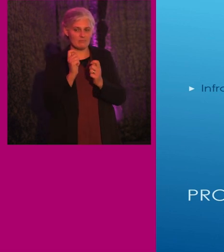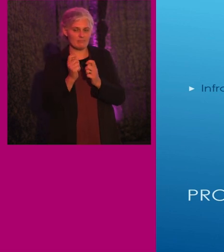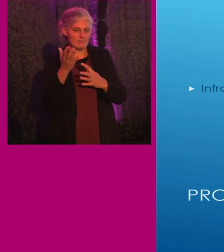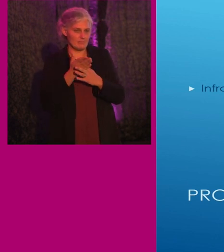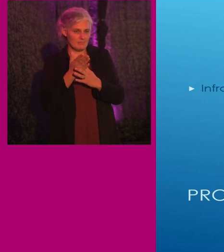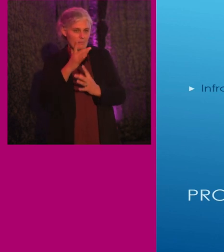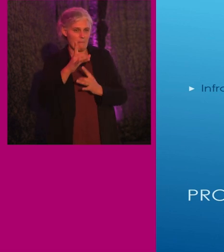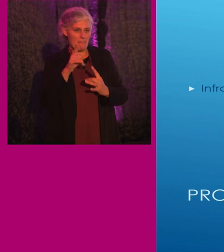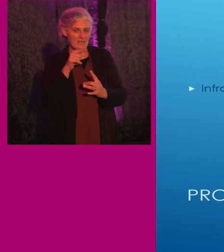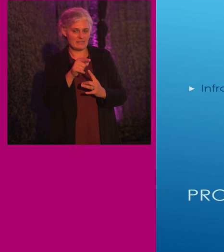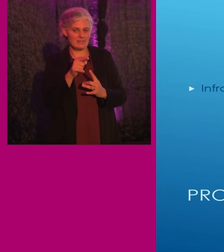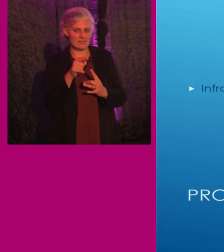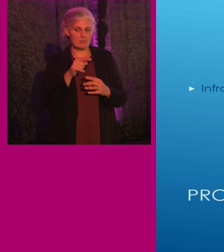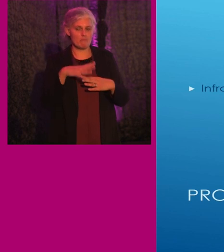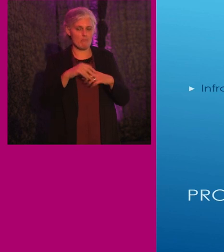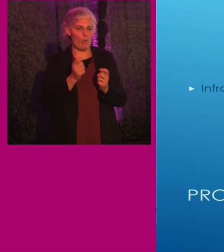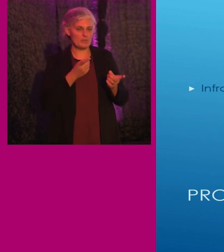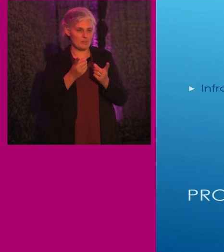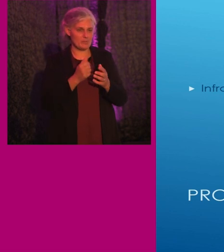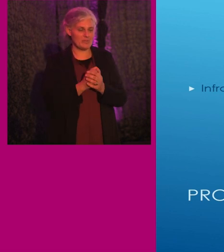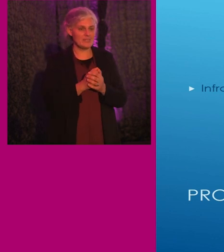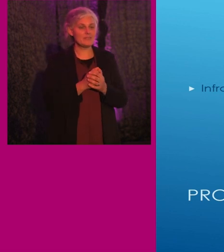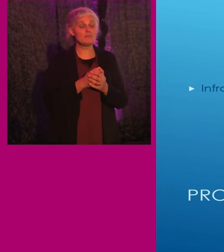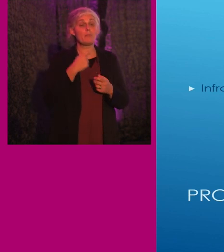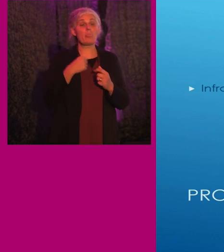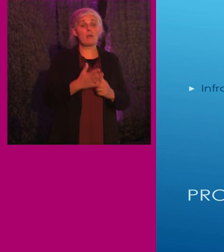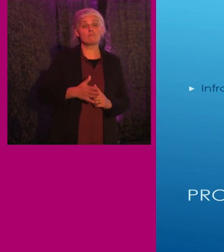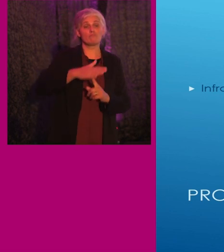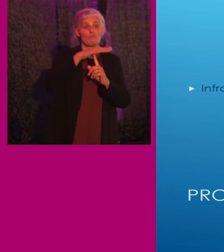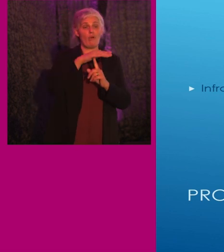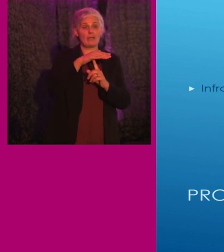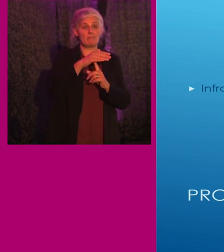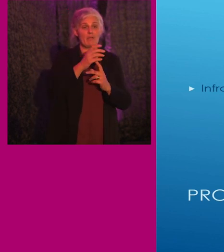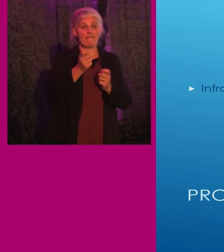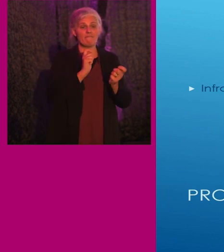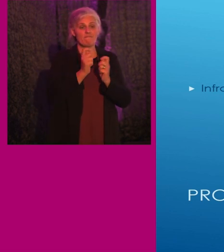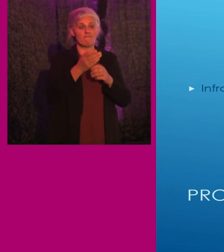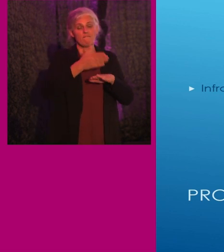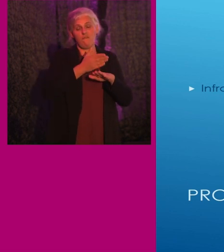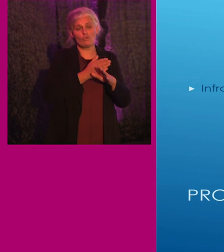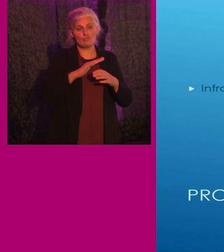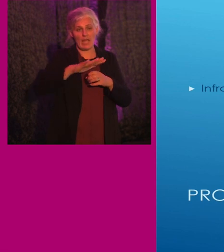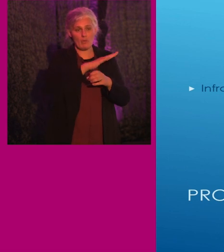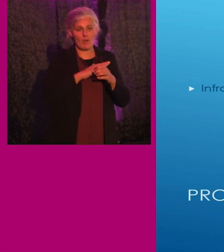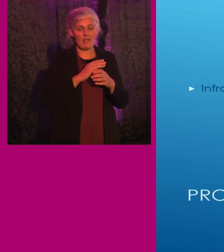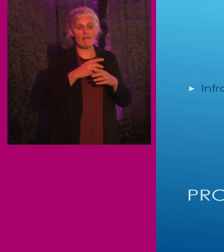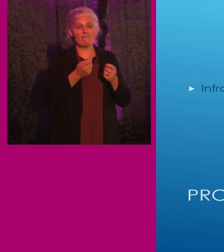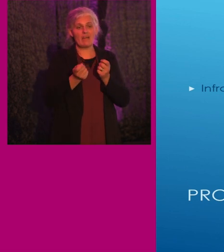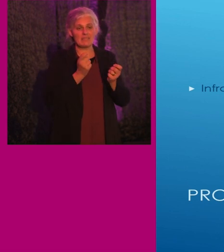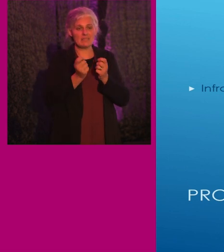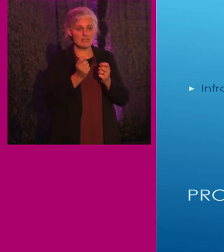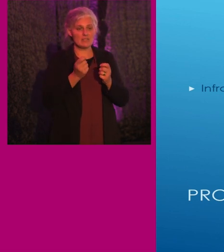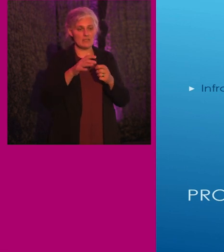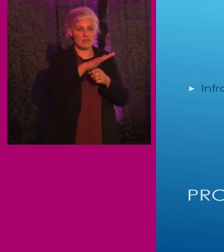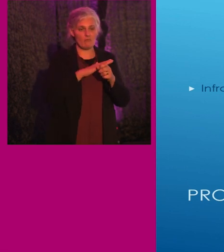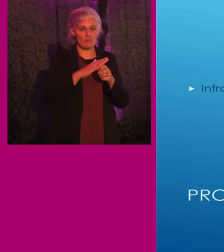extent feasible. And when a primary function area of an existing facility is altered, the path of travel